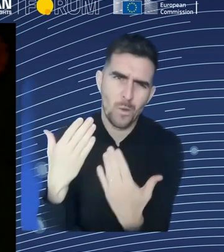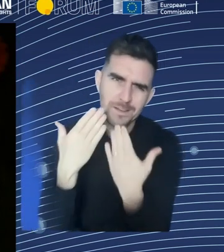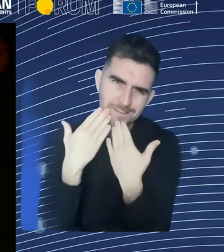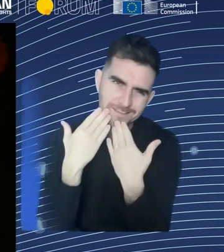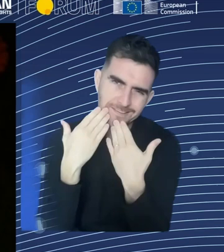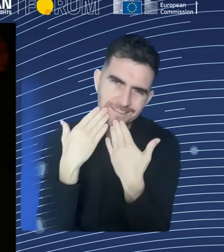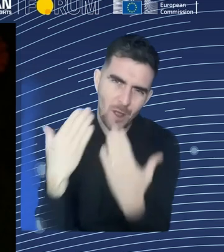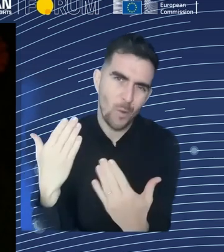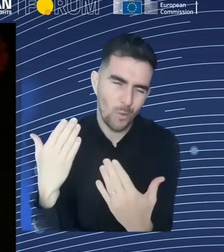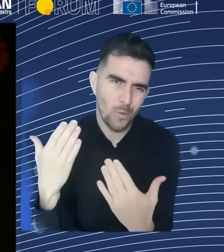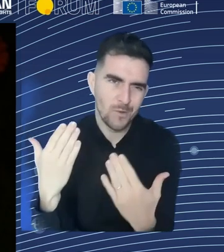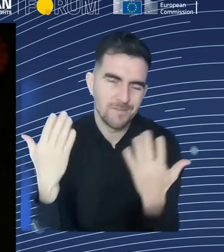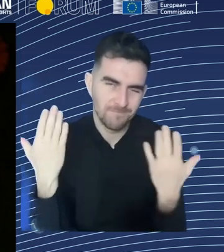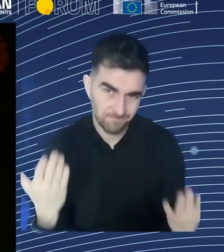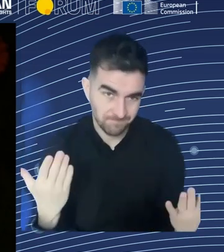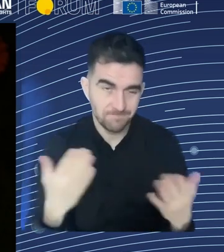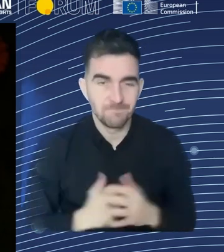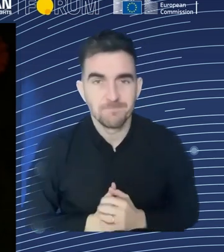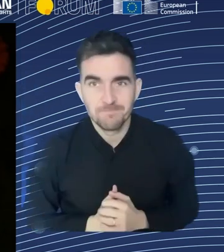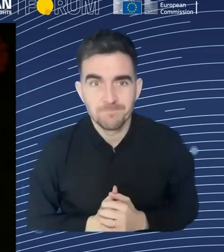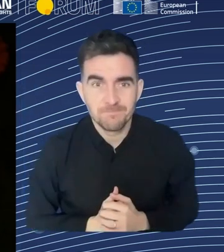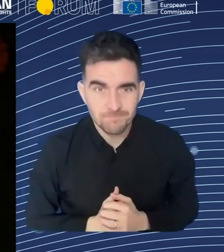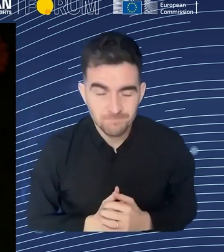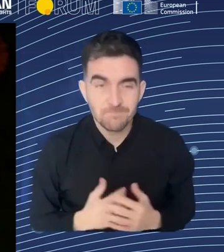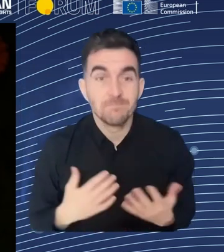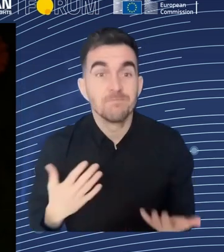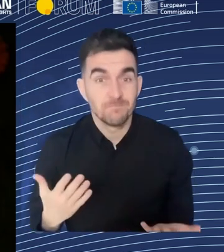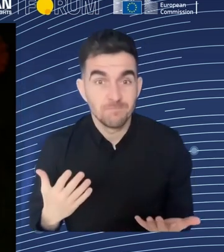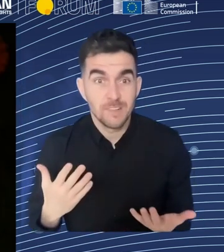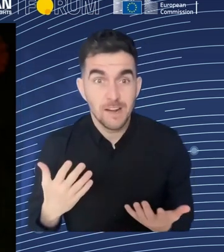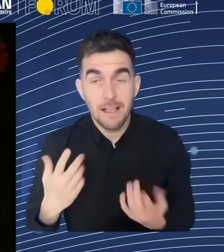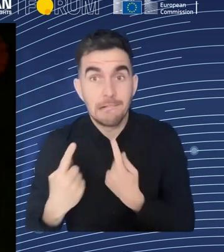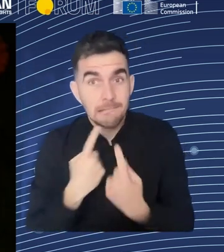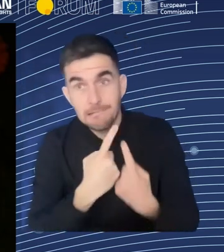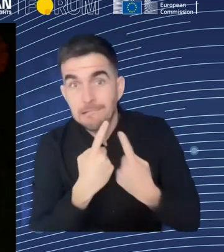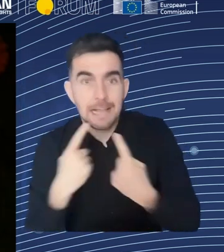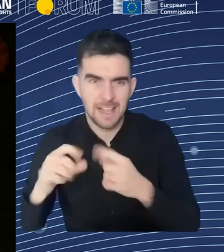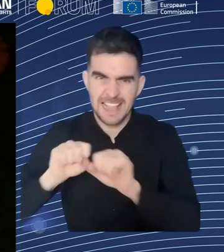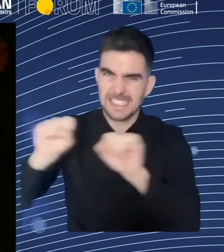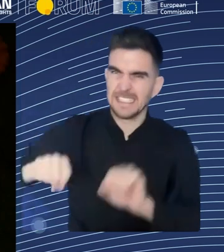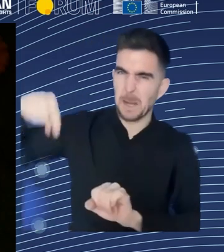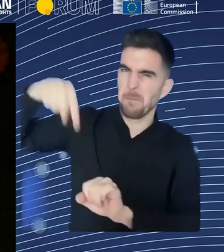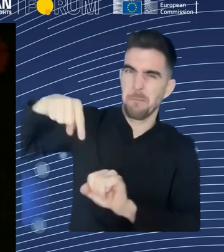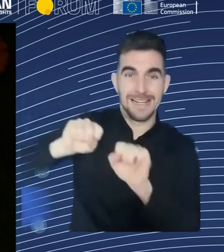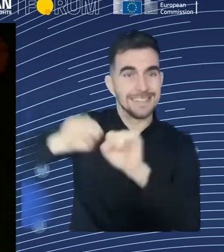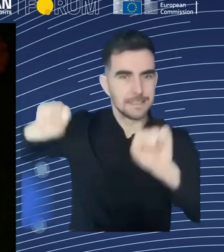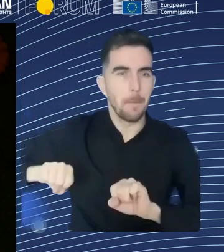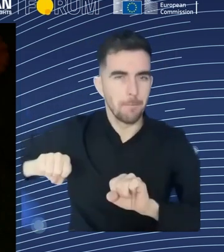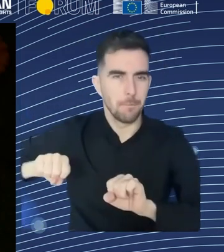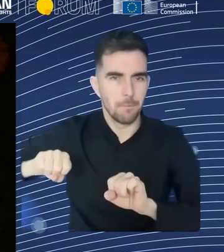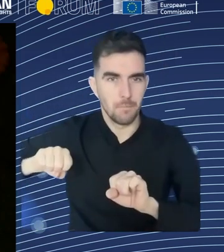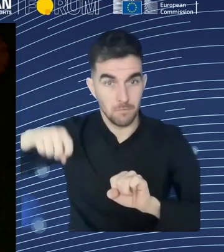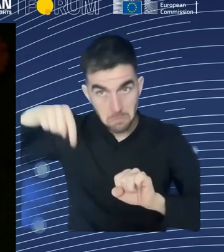but they represent themselves a culture. And this culture that could be also standardized in automatic decision